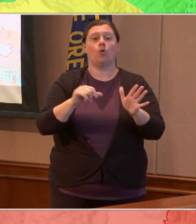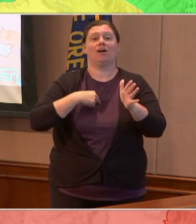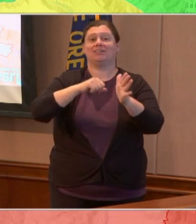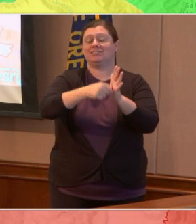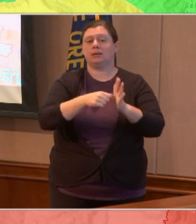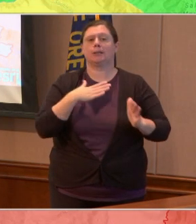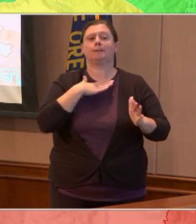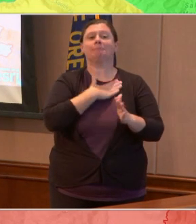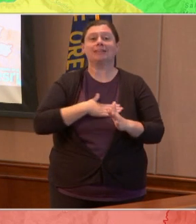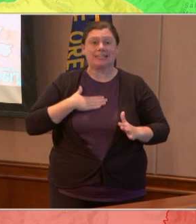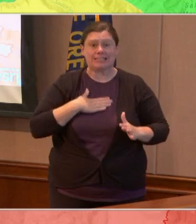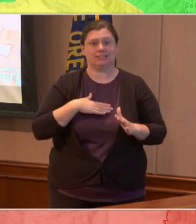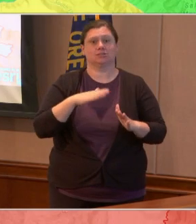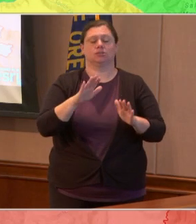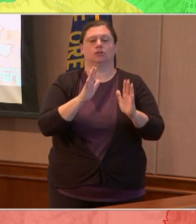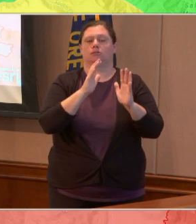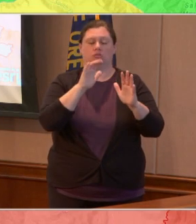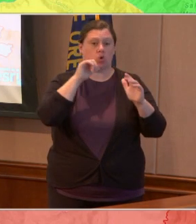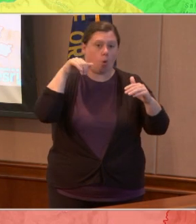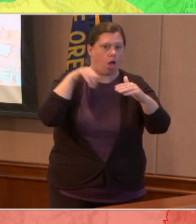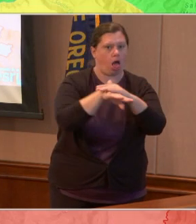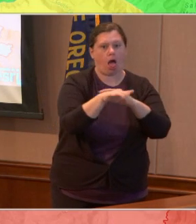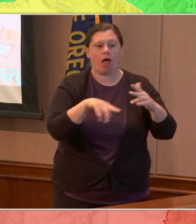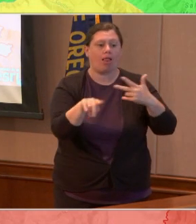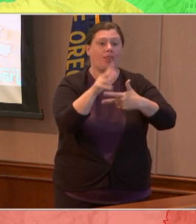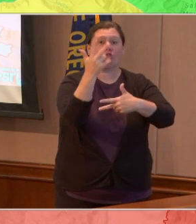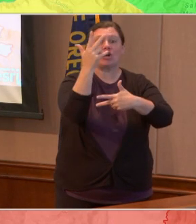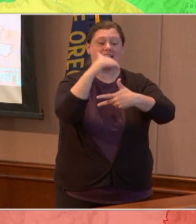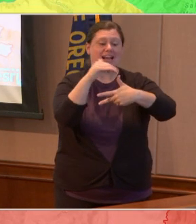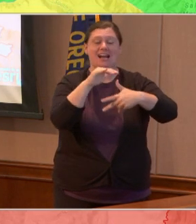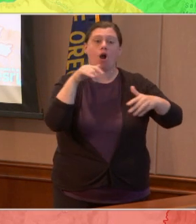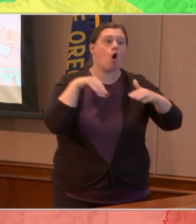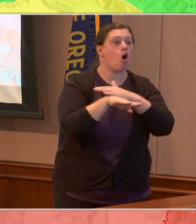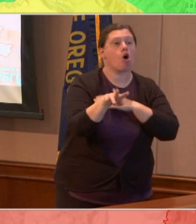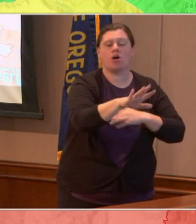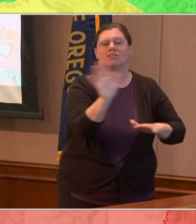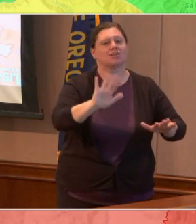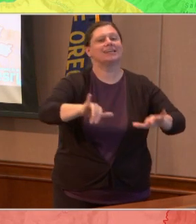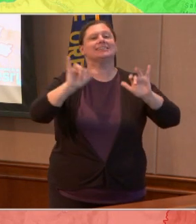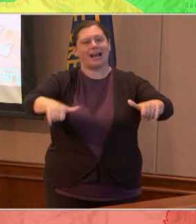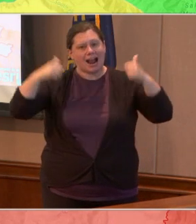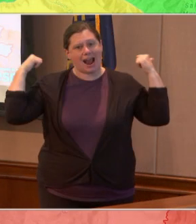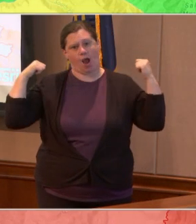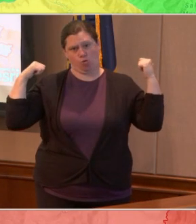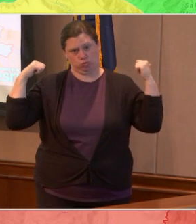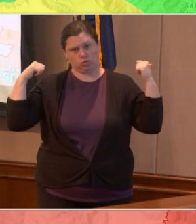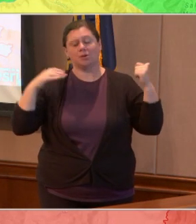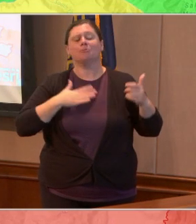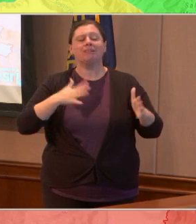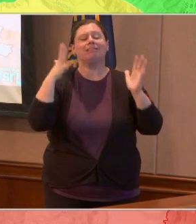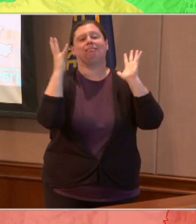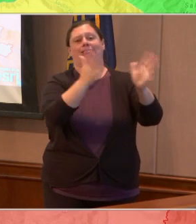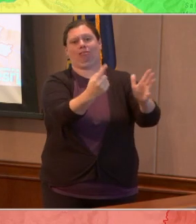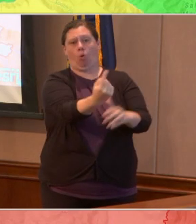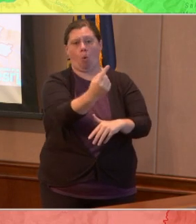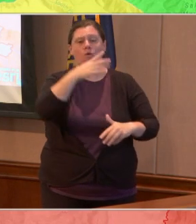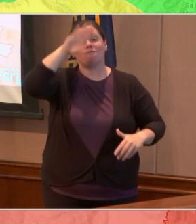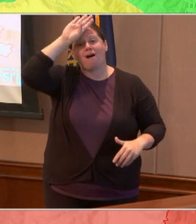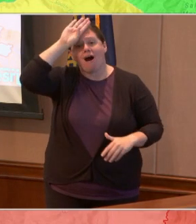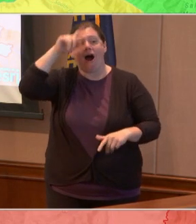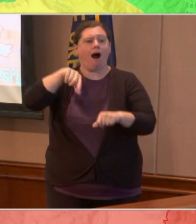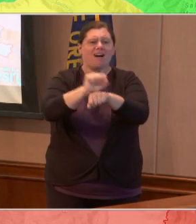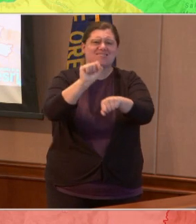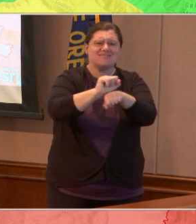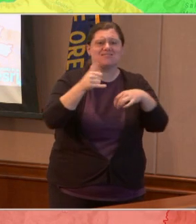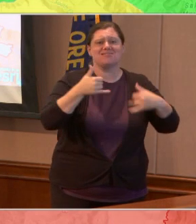three evacuation areas for the safety of our emergency workers. The curfew begins at 10 p.m. and continues